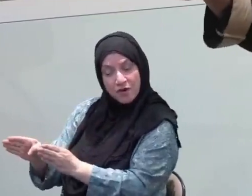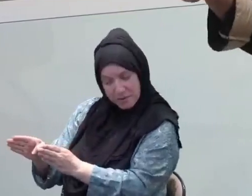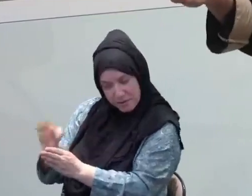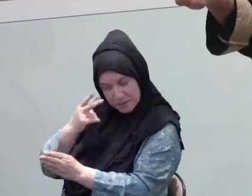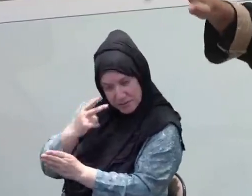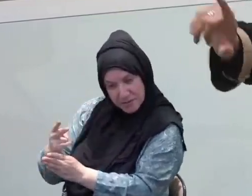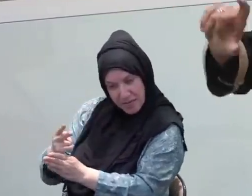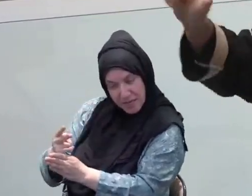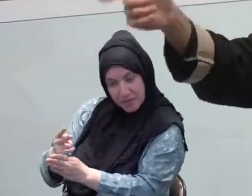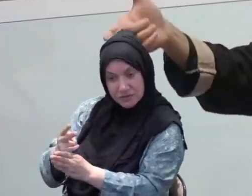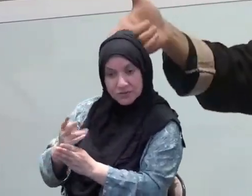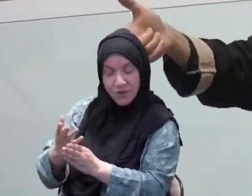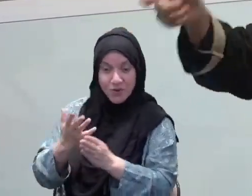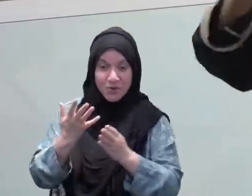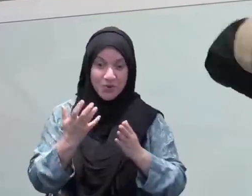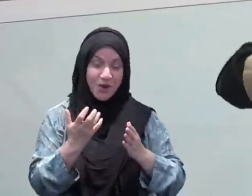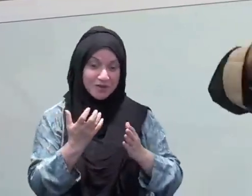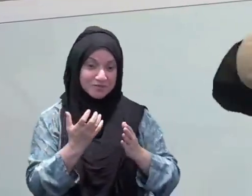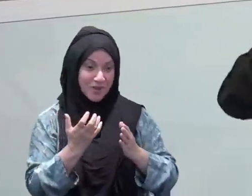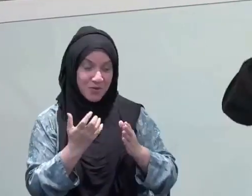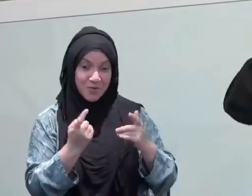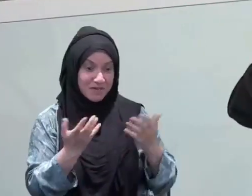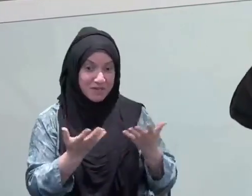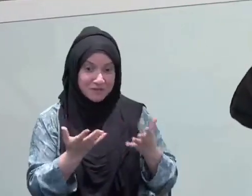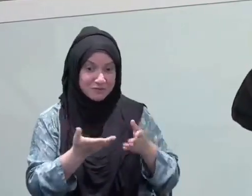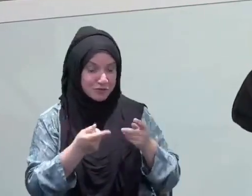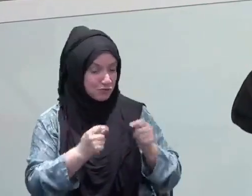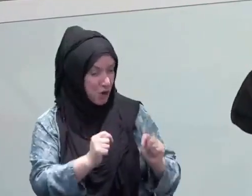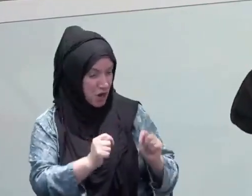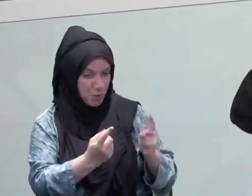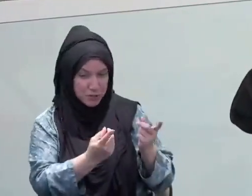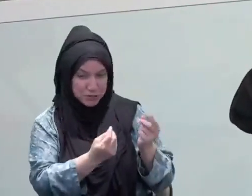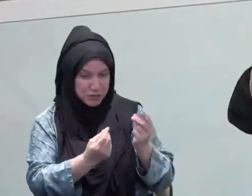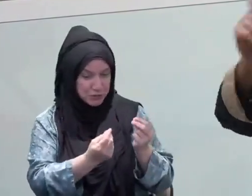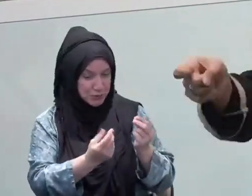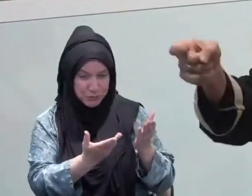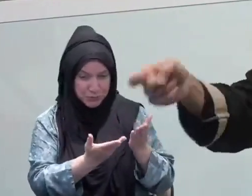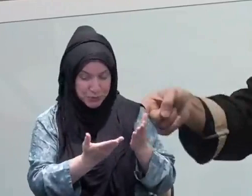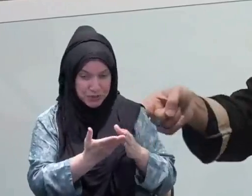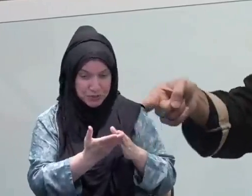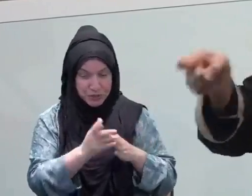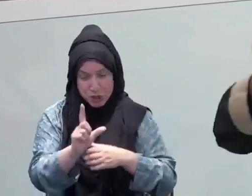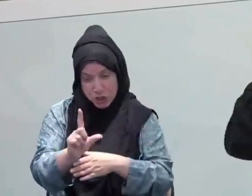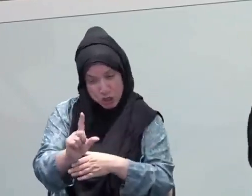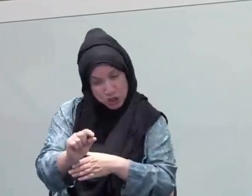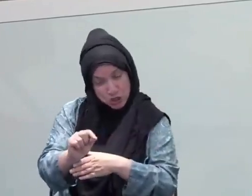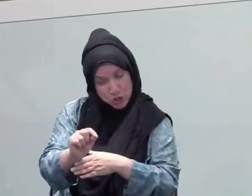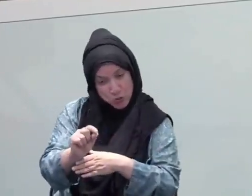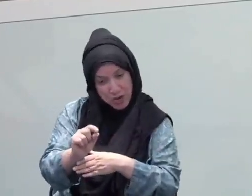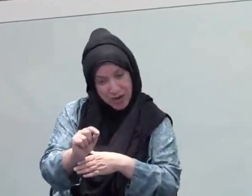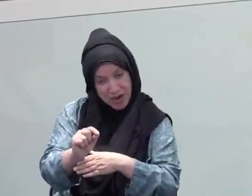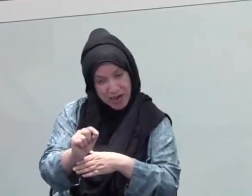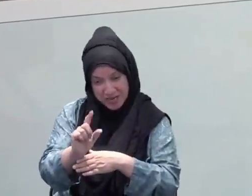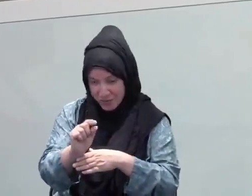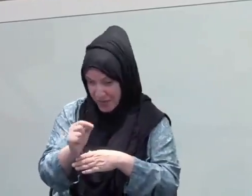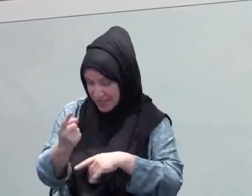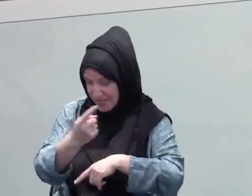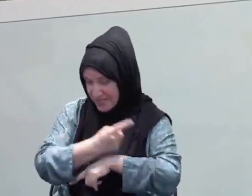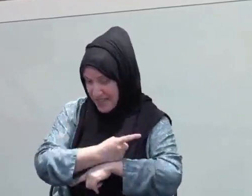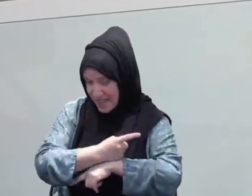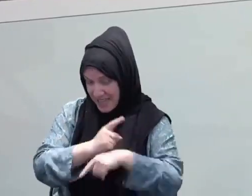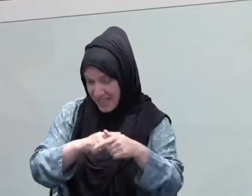going to be able to meet, you're going to spend the 10 trying to catch up on the 20. You're going to spend the 10 trying to catch up on the 20.